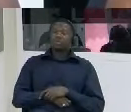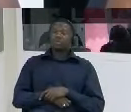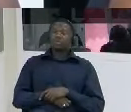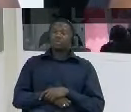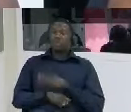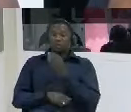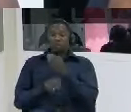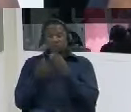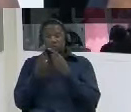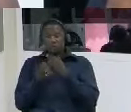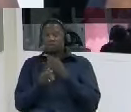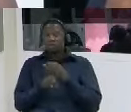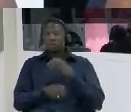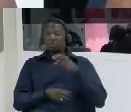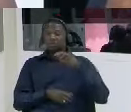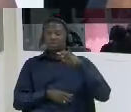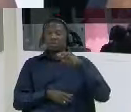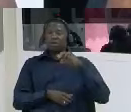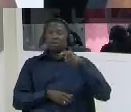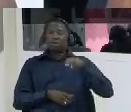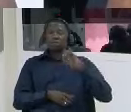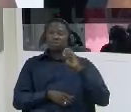panel of interrogators